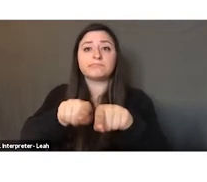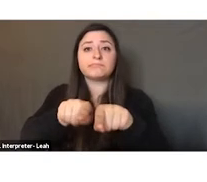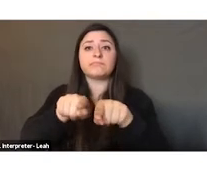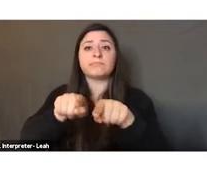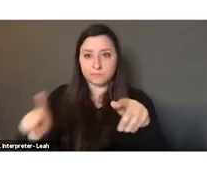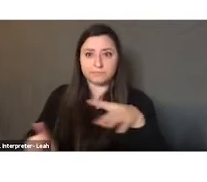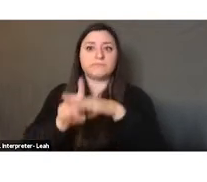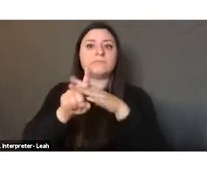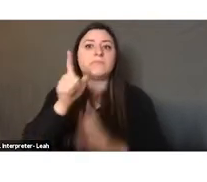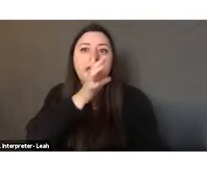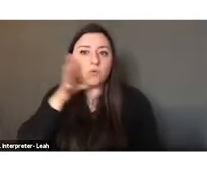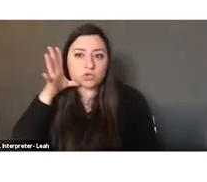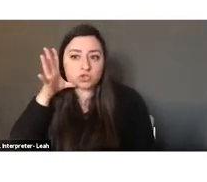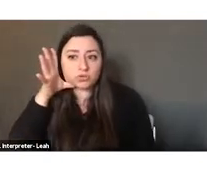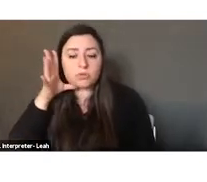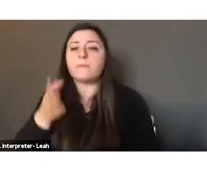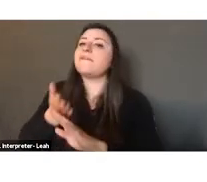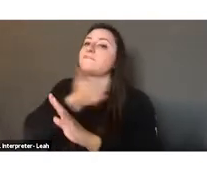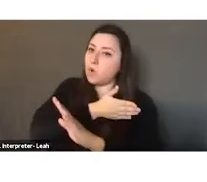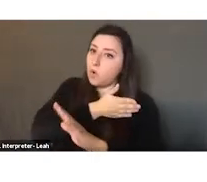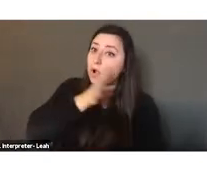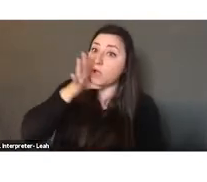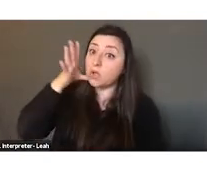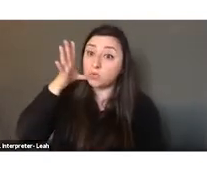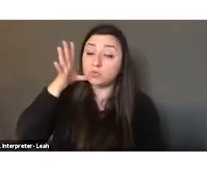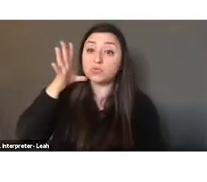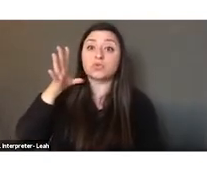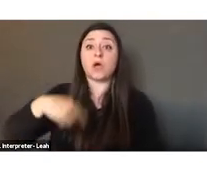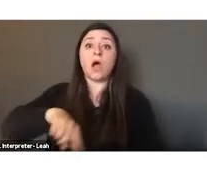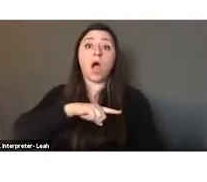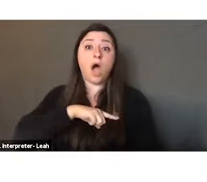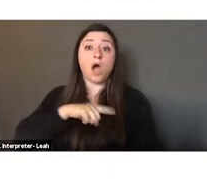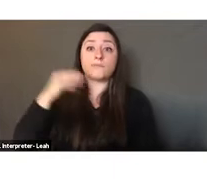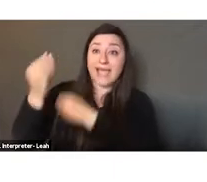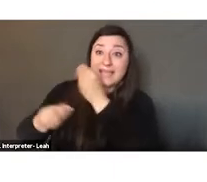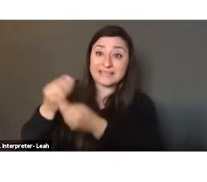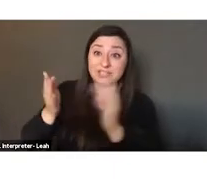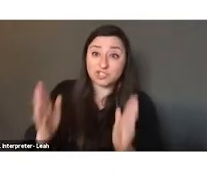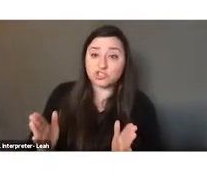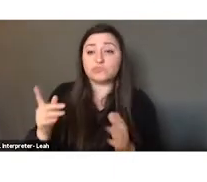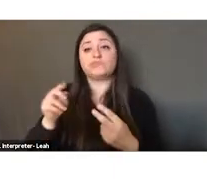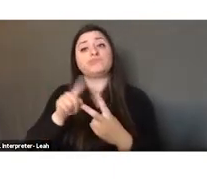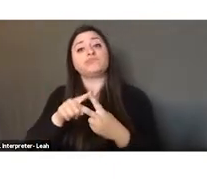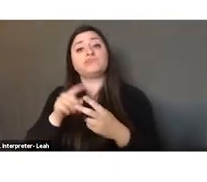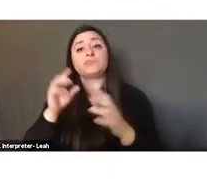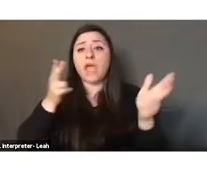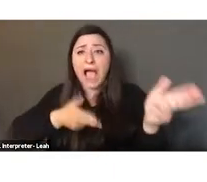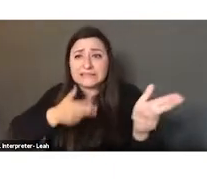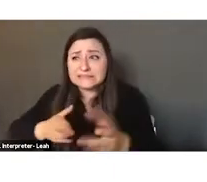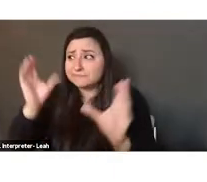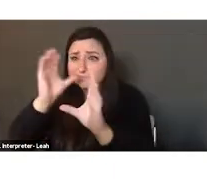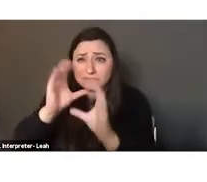agriculture. Before the emergence of agriculture, our ancestors either hunted or foraged